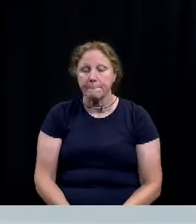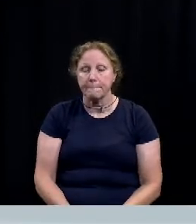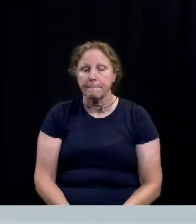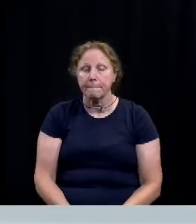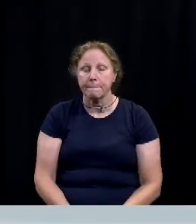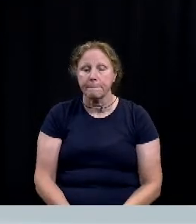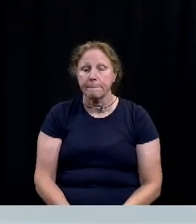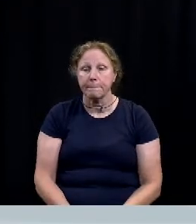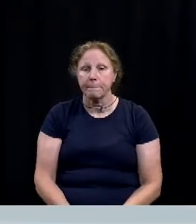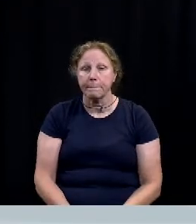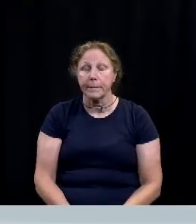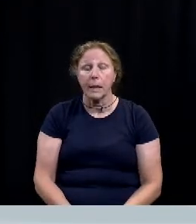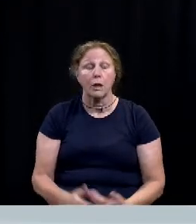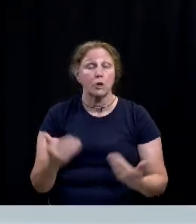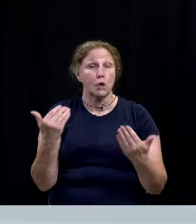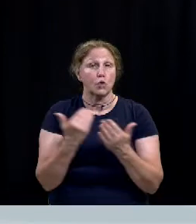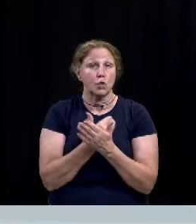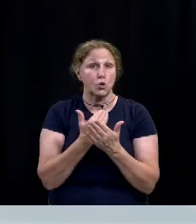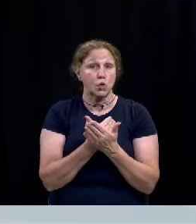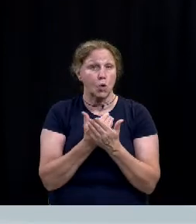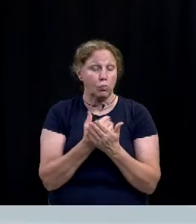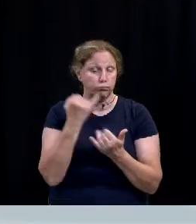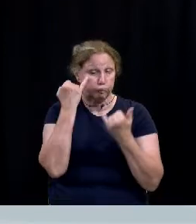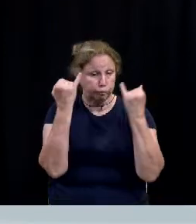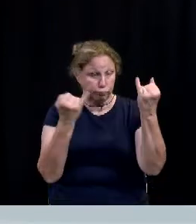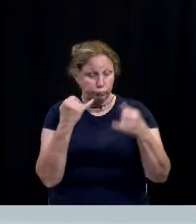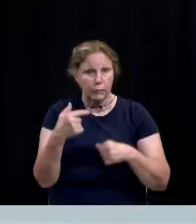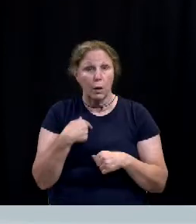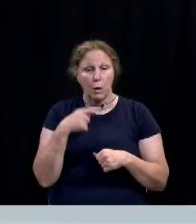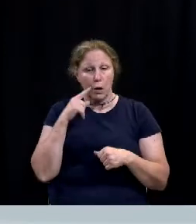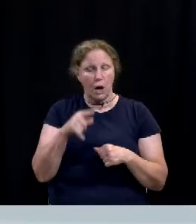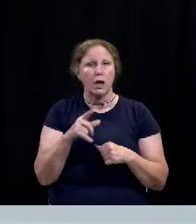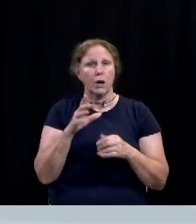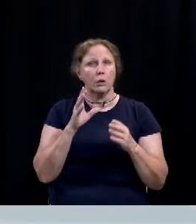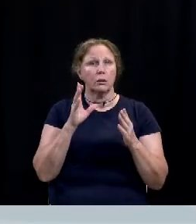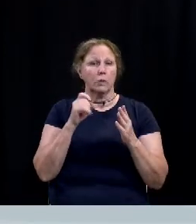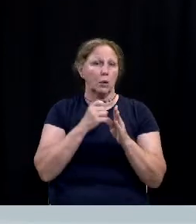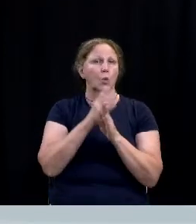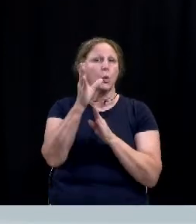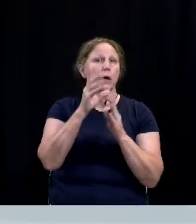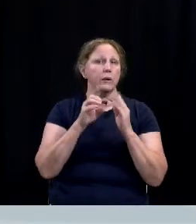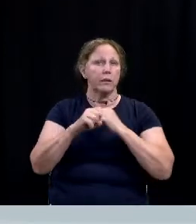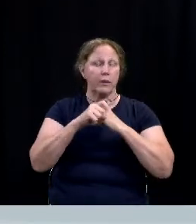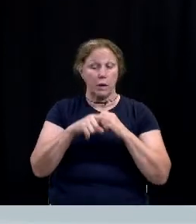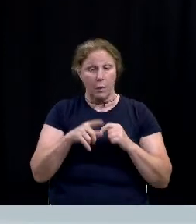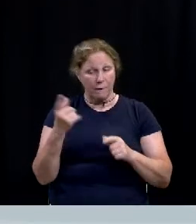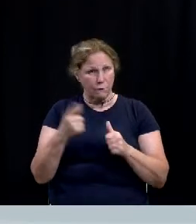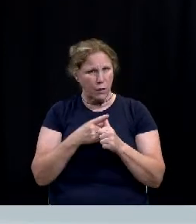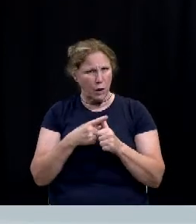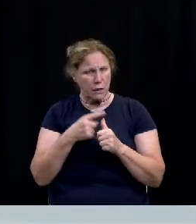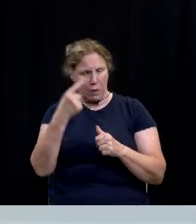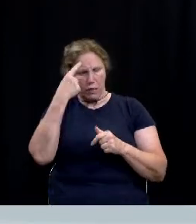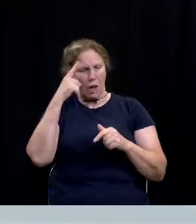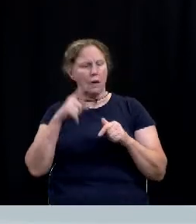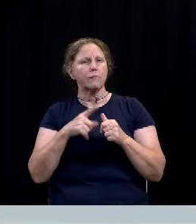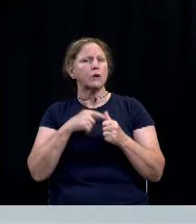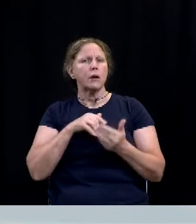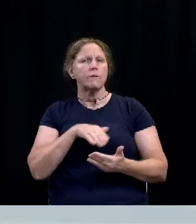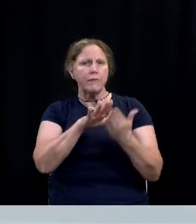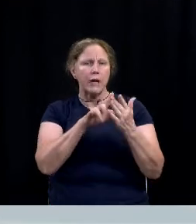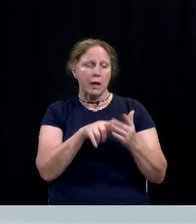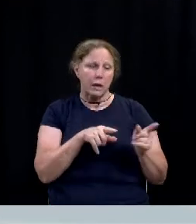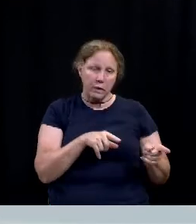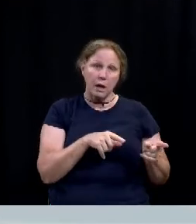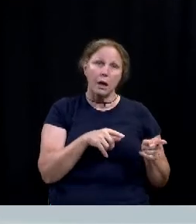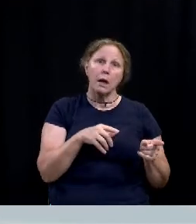as a new initiative we see work around the career offender unit when the idea around this unit was derived it was initially about facing the challenge of continually